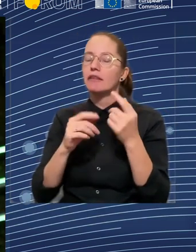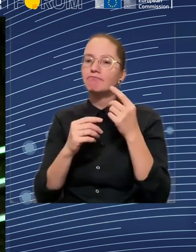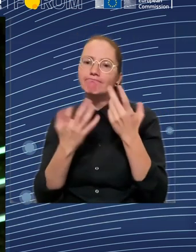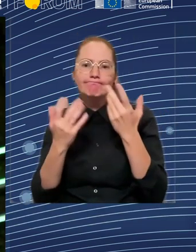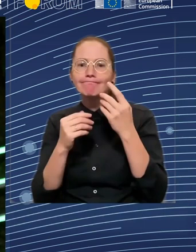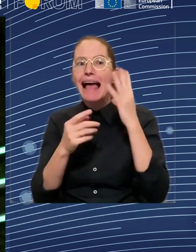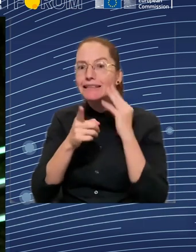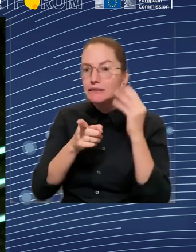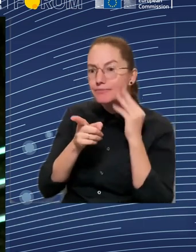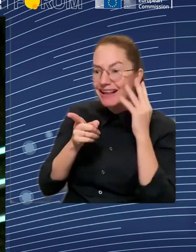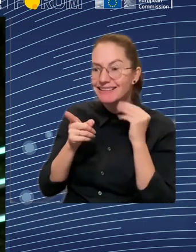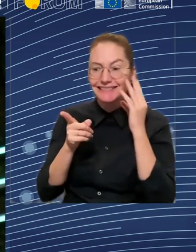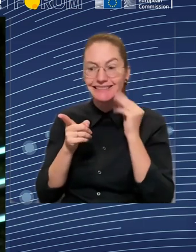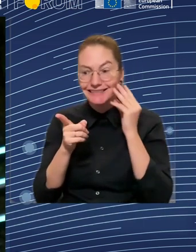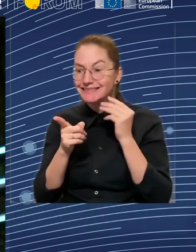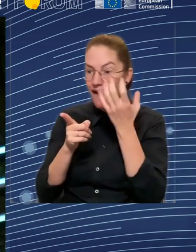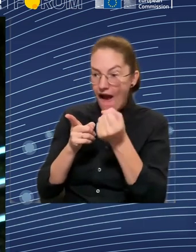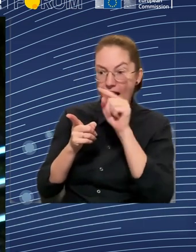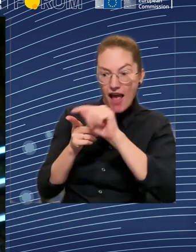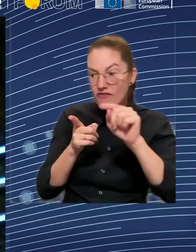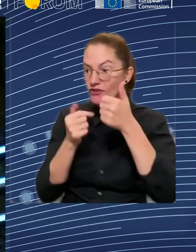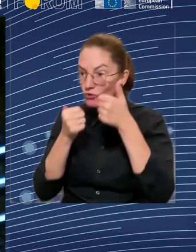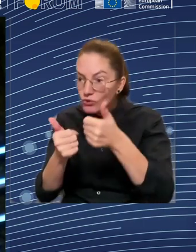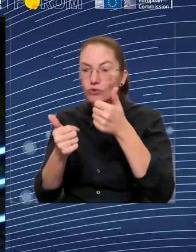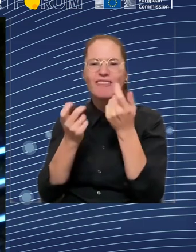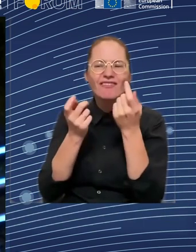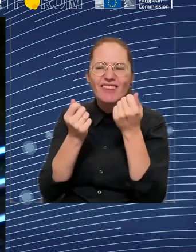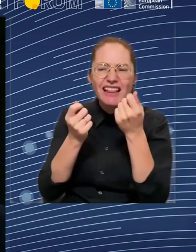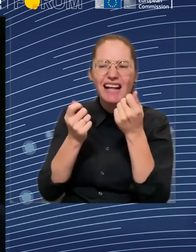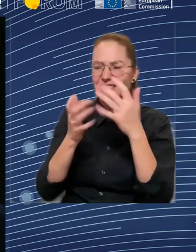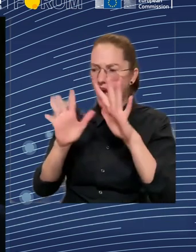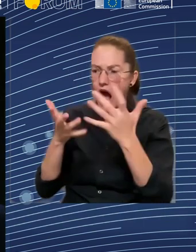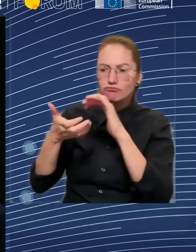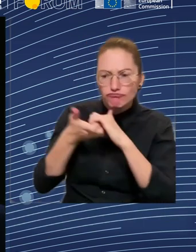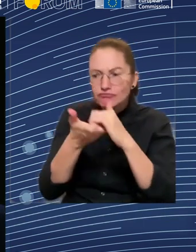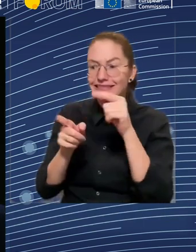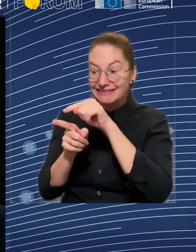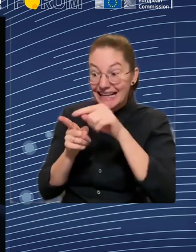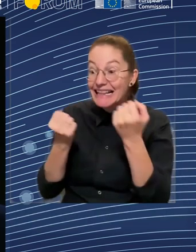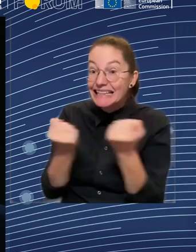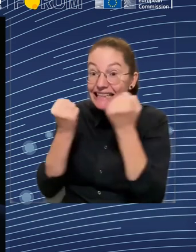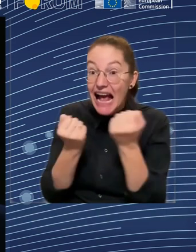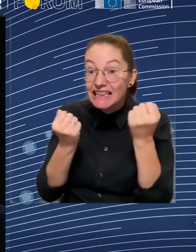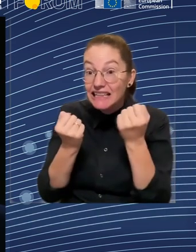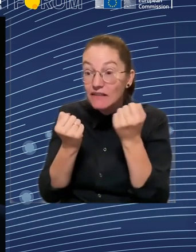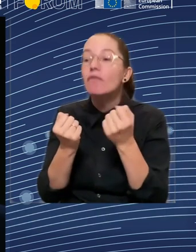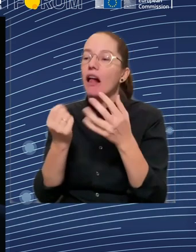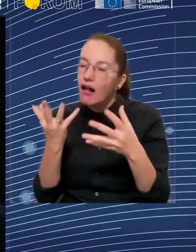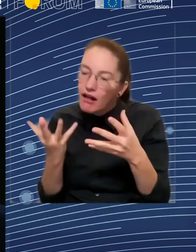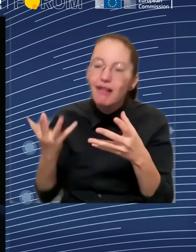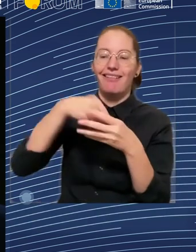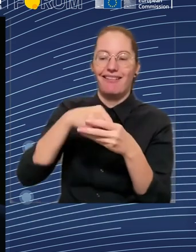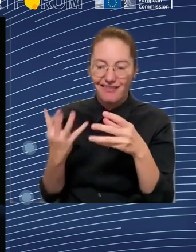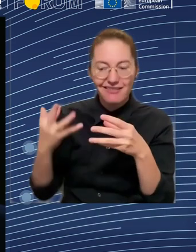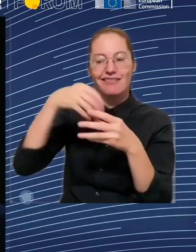profited from this financial solidarity by the European Union. I don't think it was thinkable some years